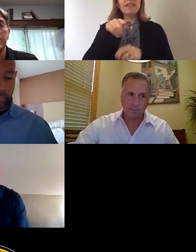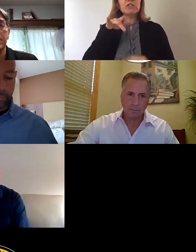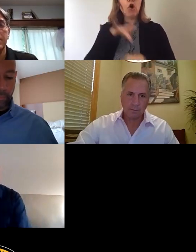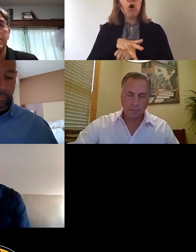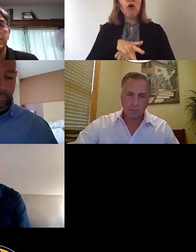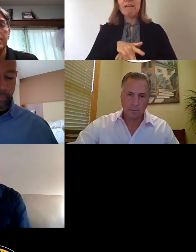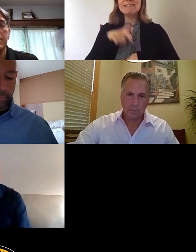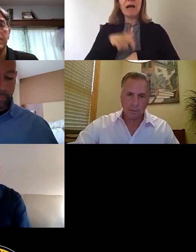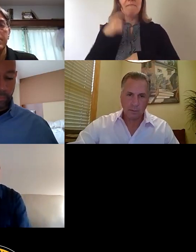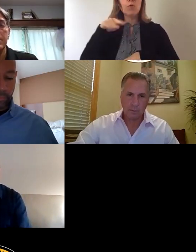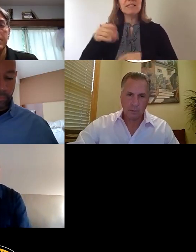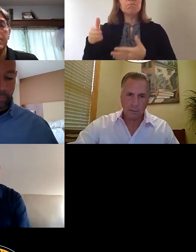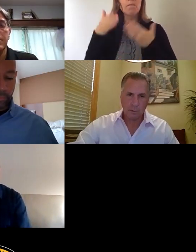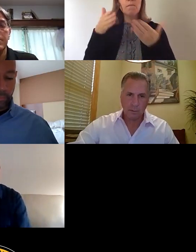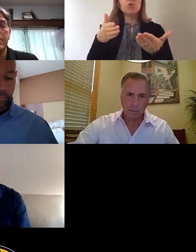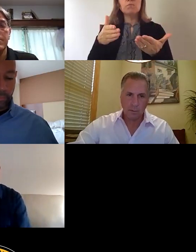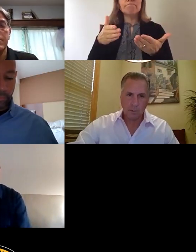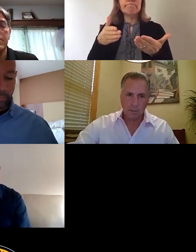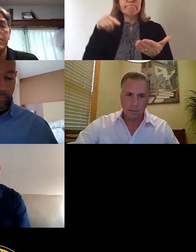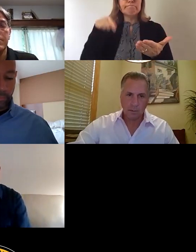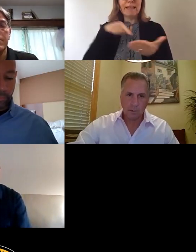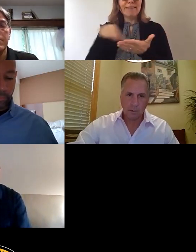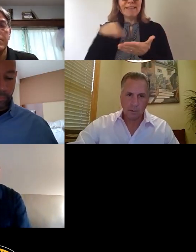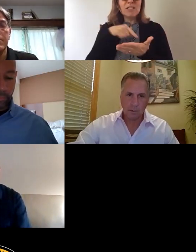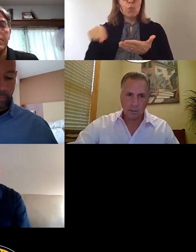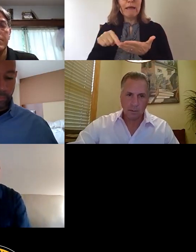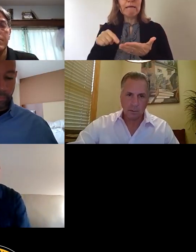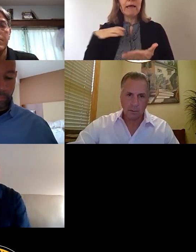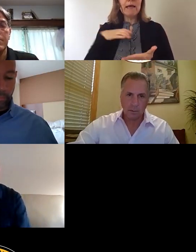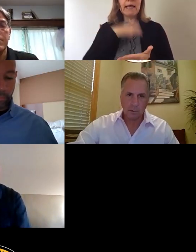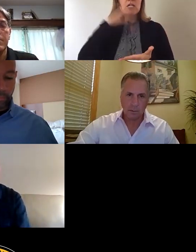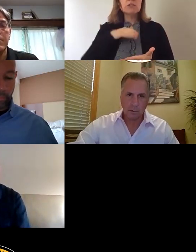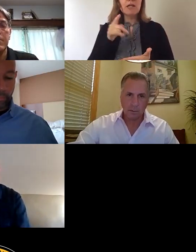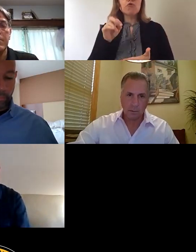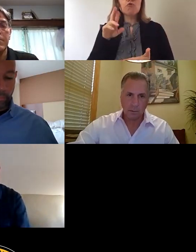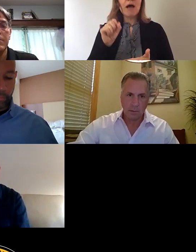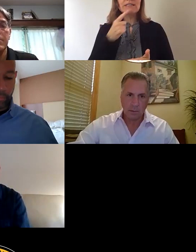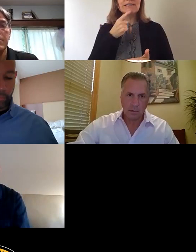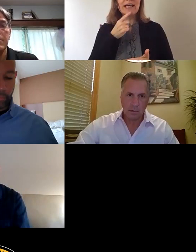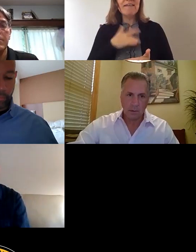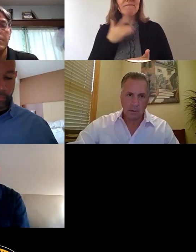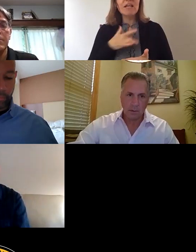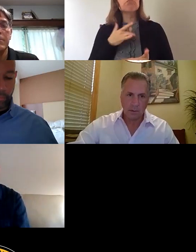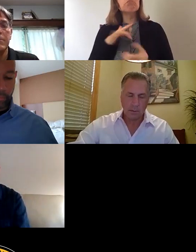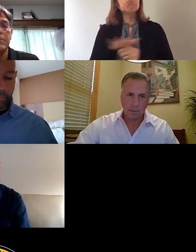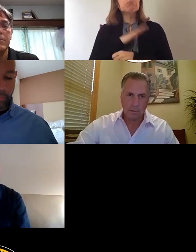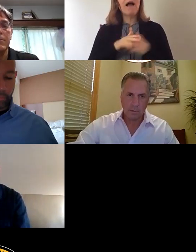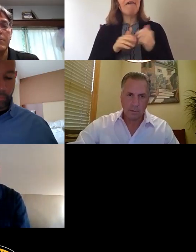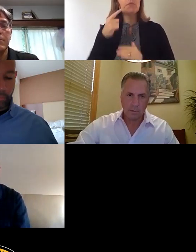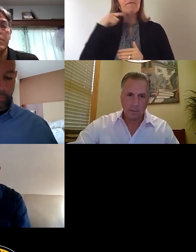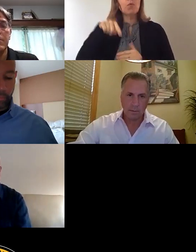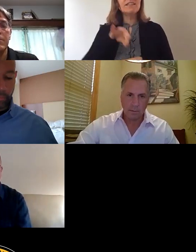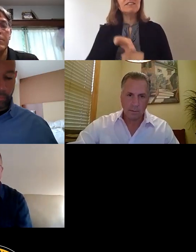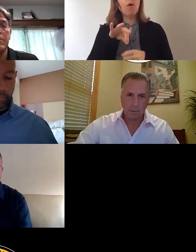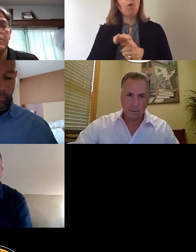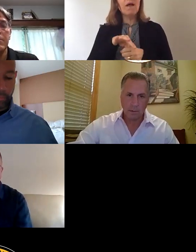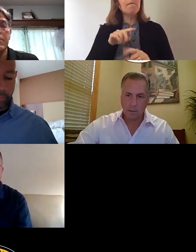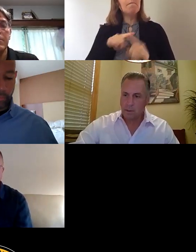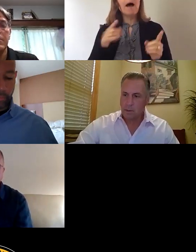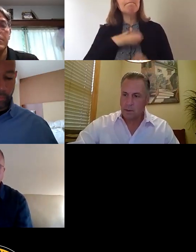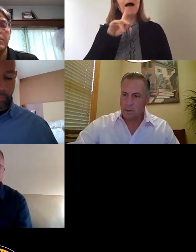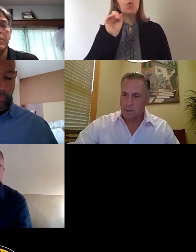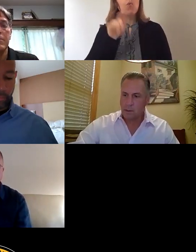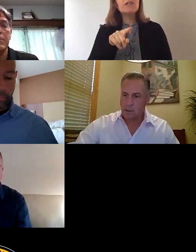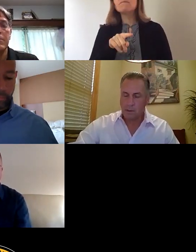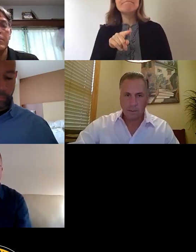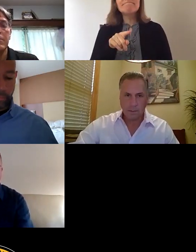Just earlier this week, Councilman Krause said that he feels completely comfortable with voting on this. But my question to him and